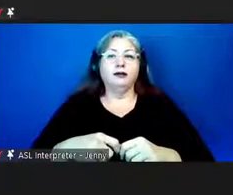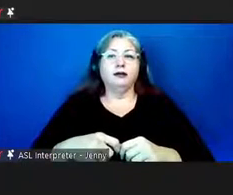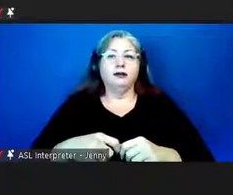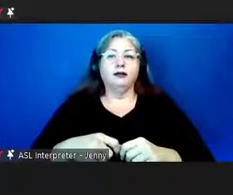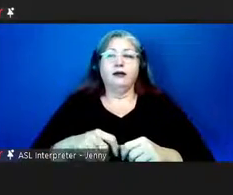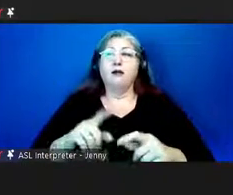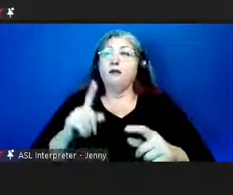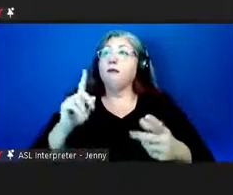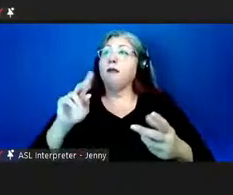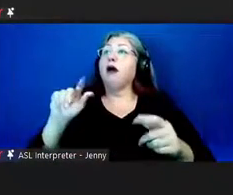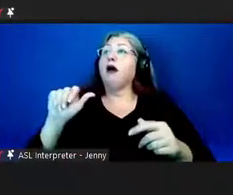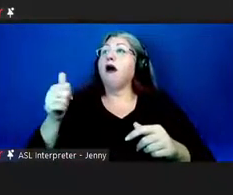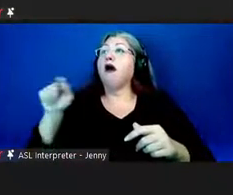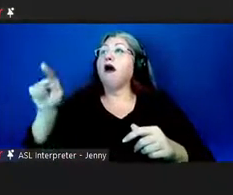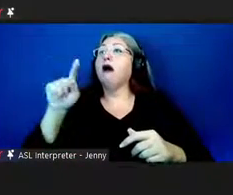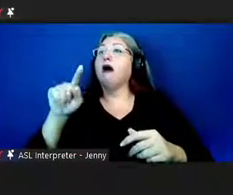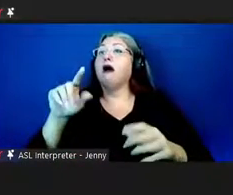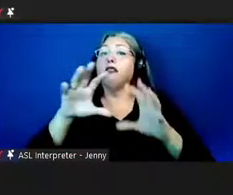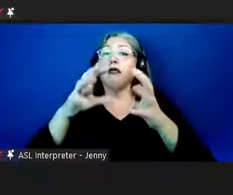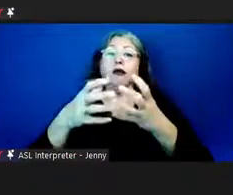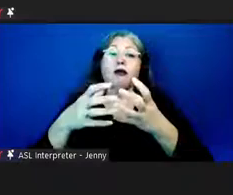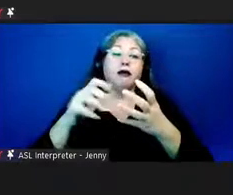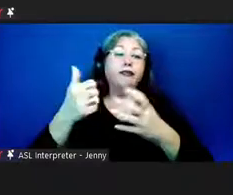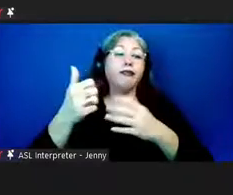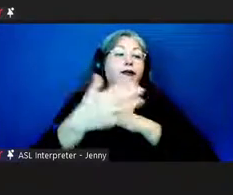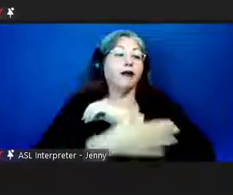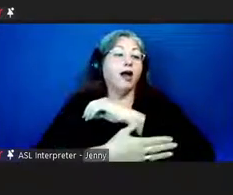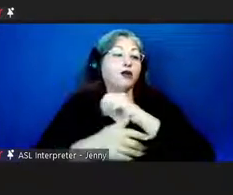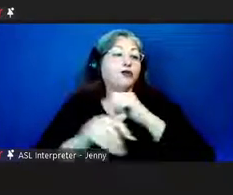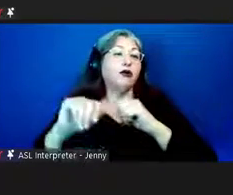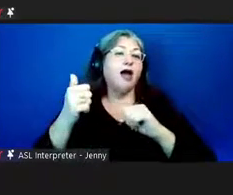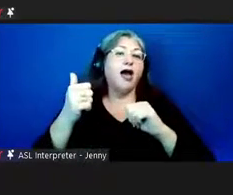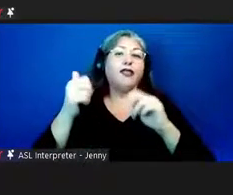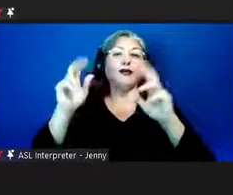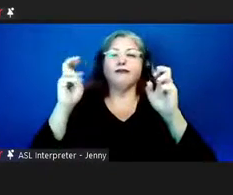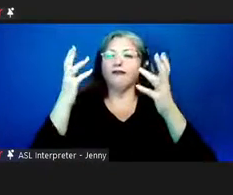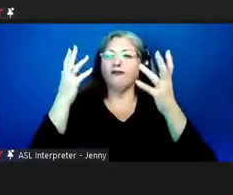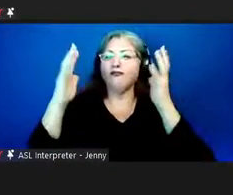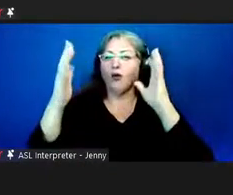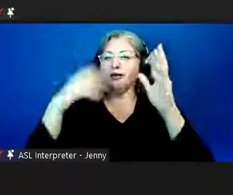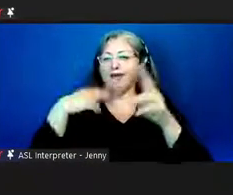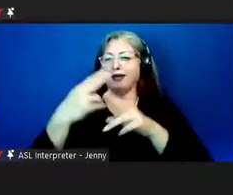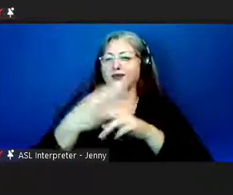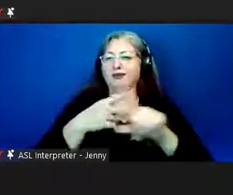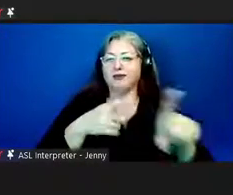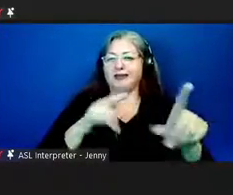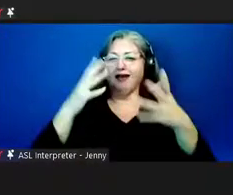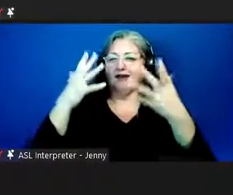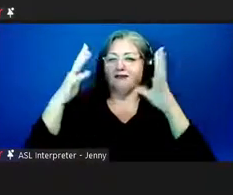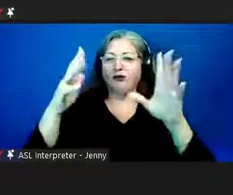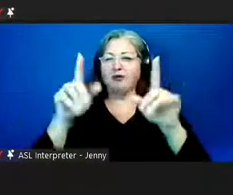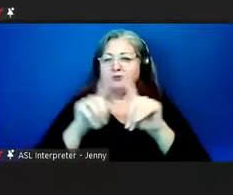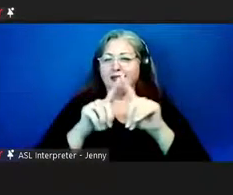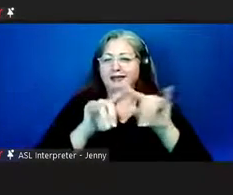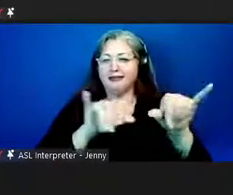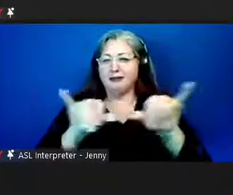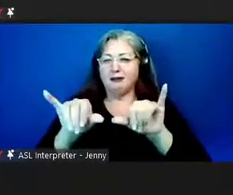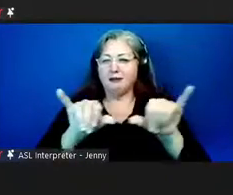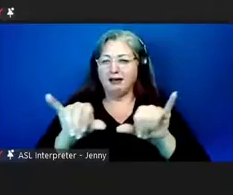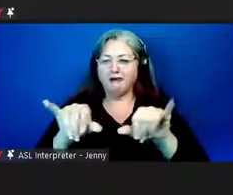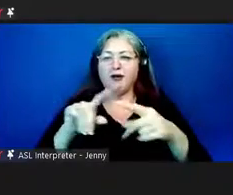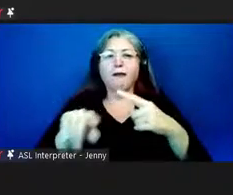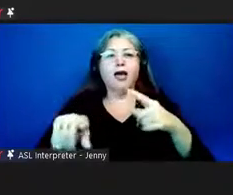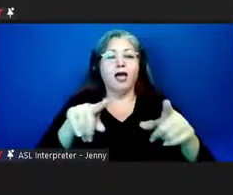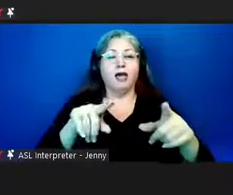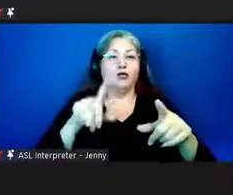different parts of the world and every different forest of the world i'm using the forest as a metaphor all of these